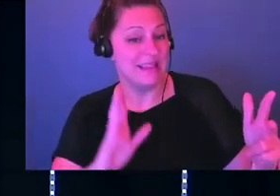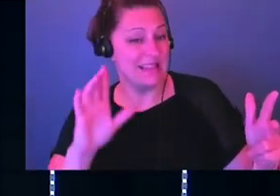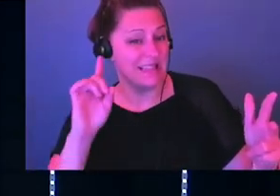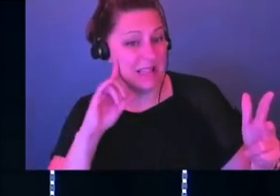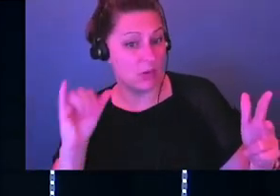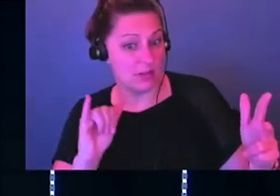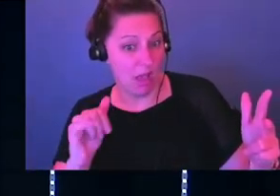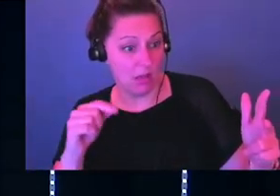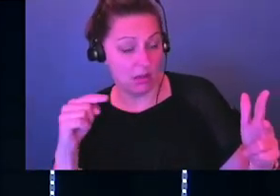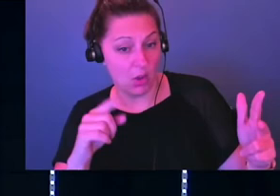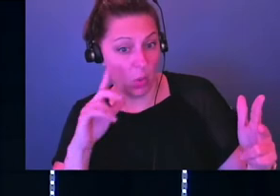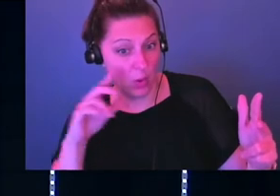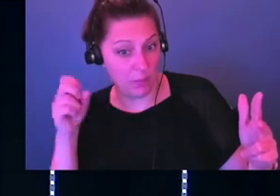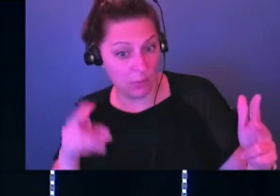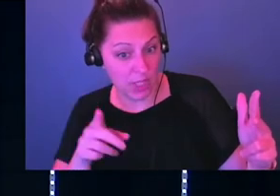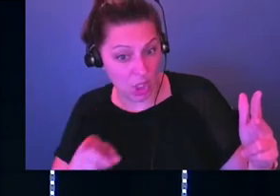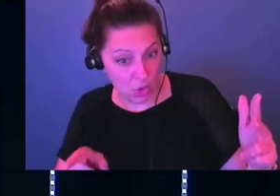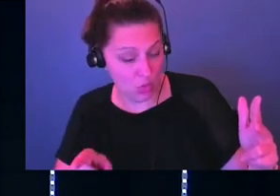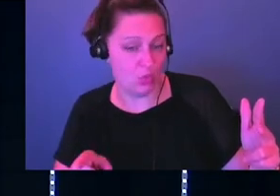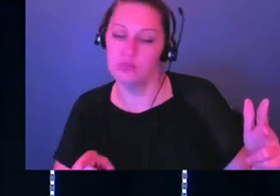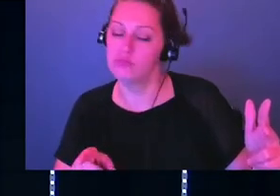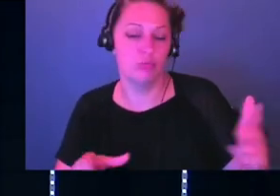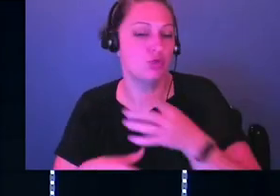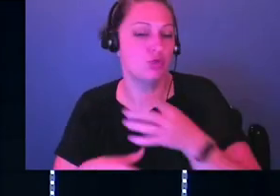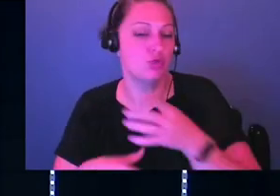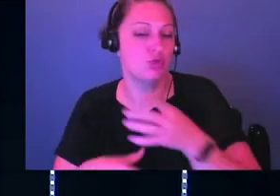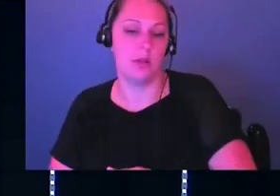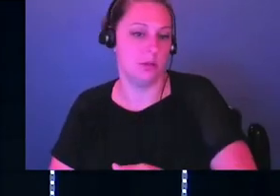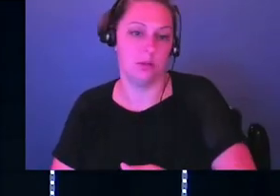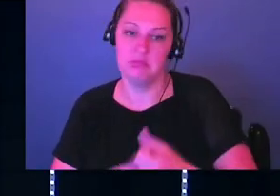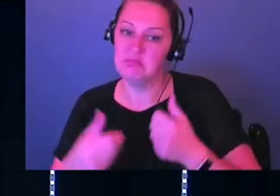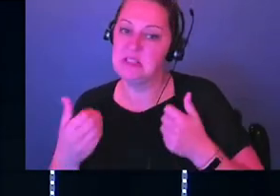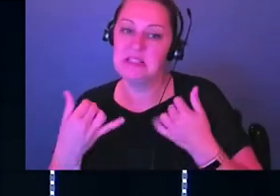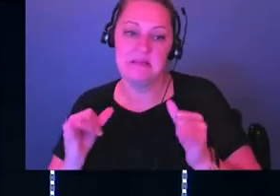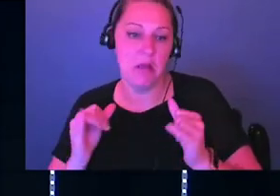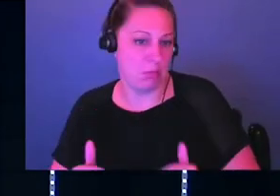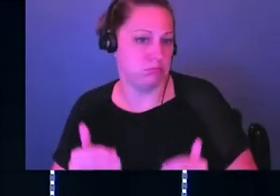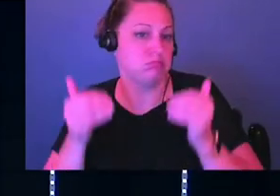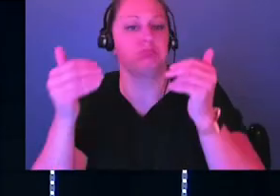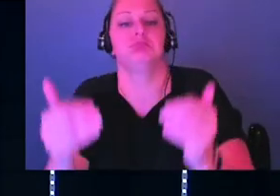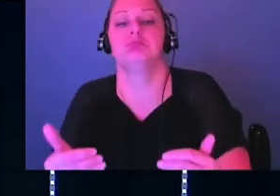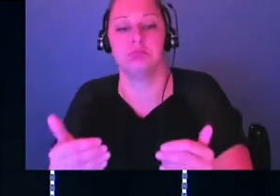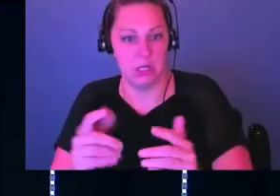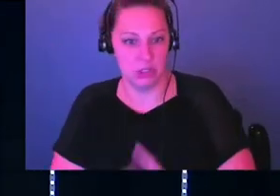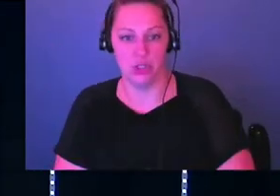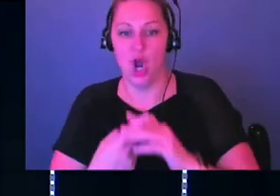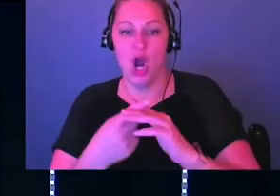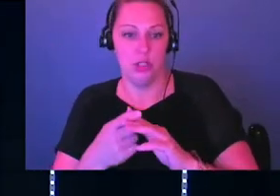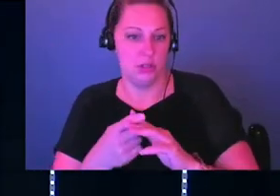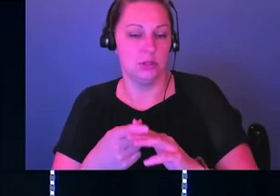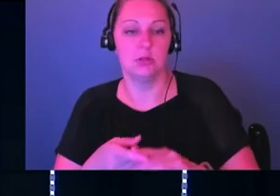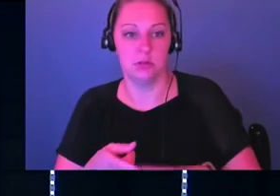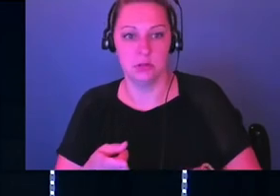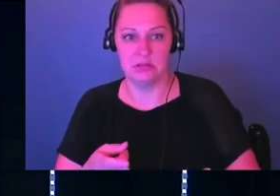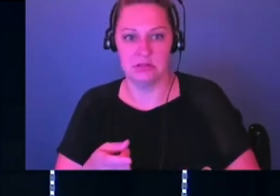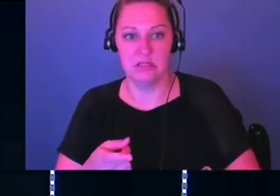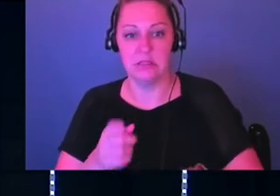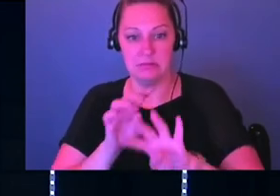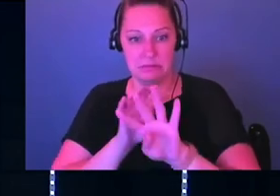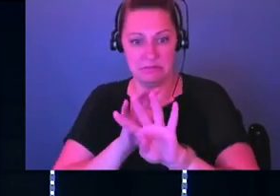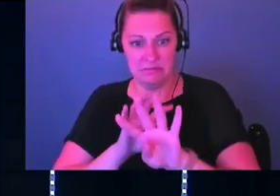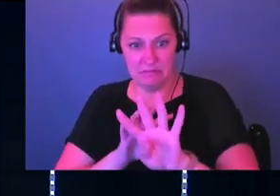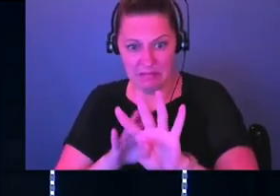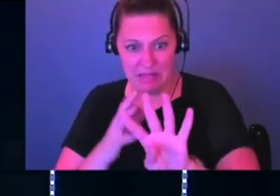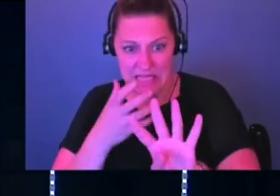to your, what seems like your demise, just trust me. Still take the step though. And put the people up front to sing. Like, it's all backwards. It's like, take the step.